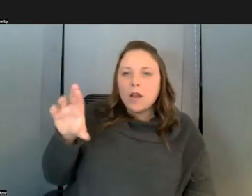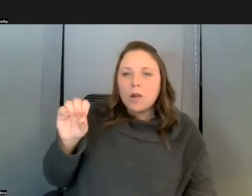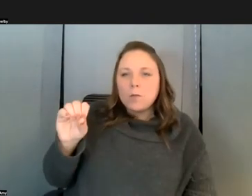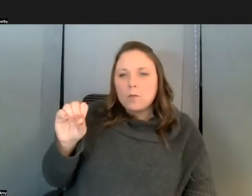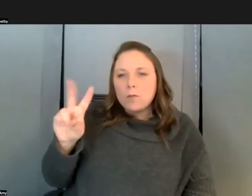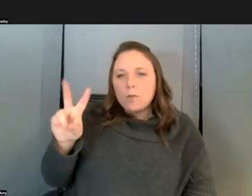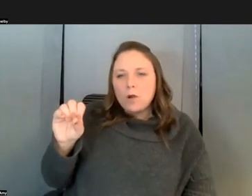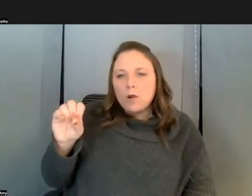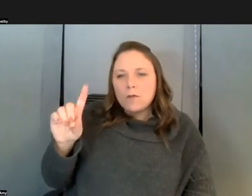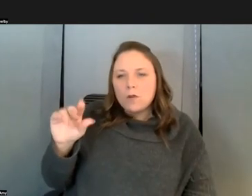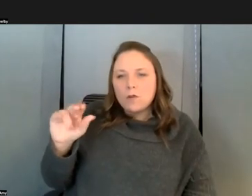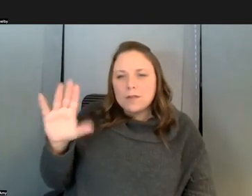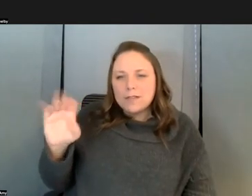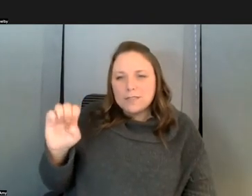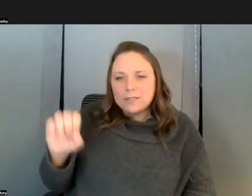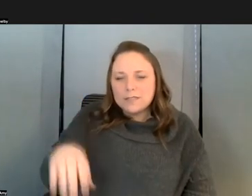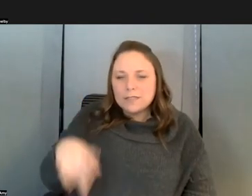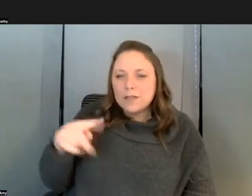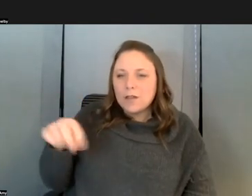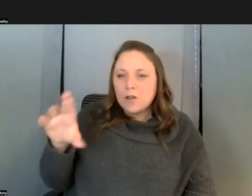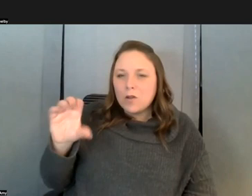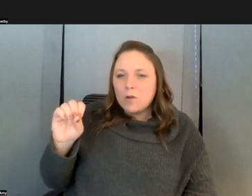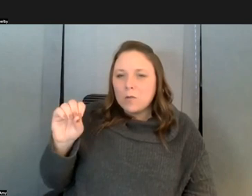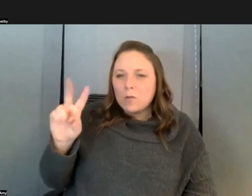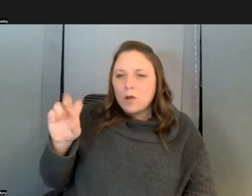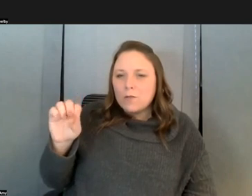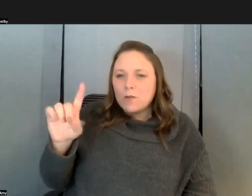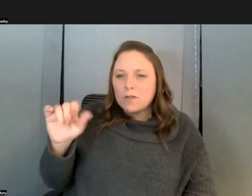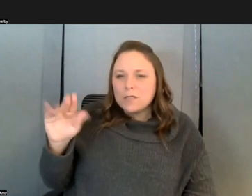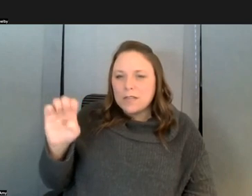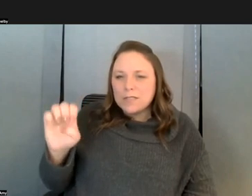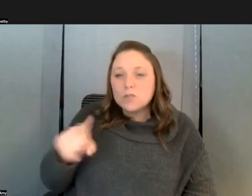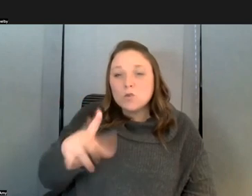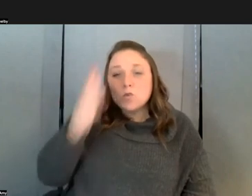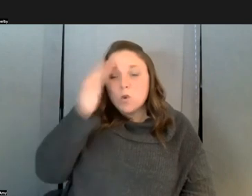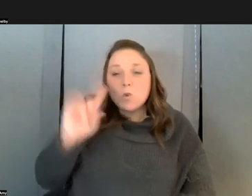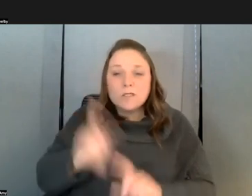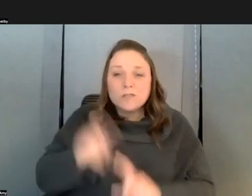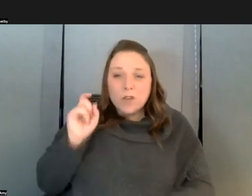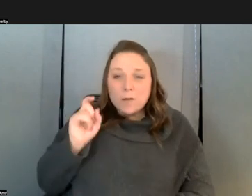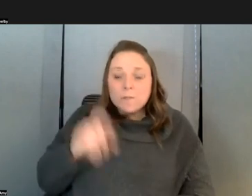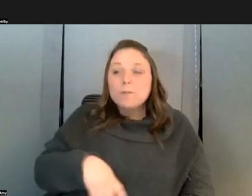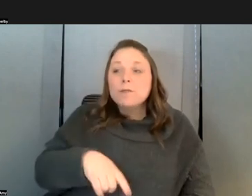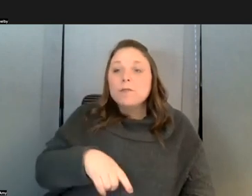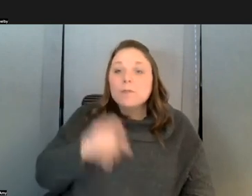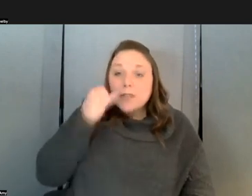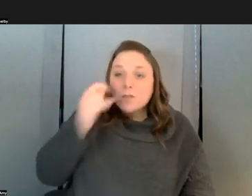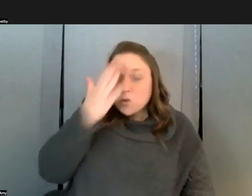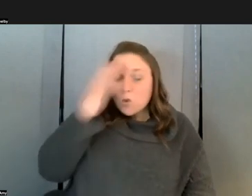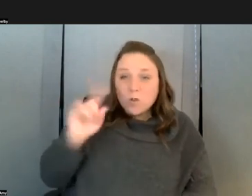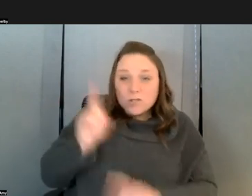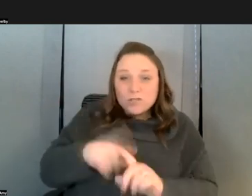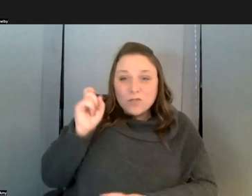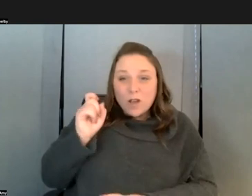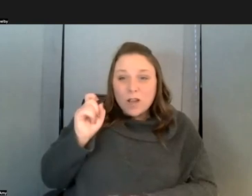where you know where it came from and if you know where it came from that pretty much answers